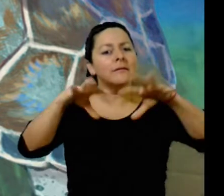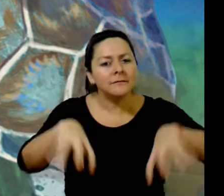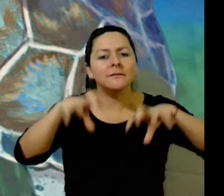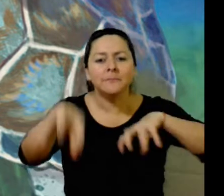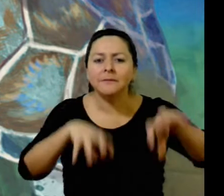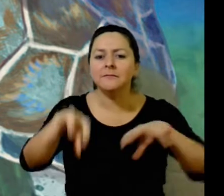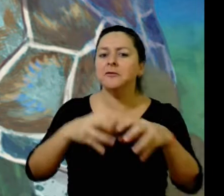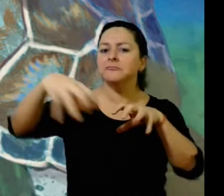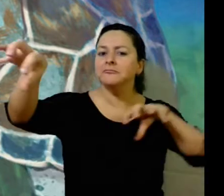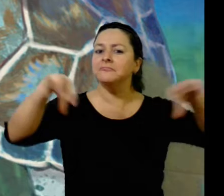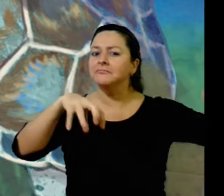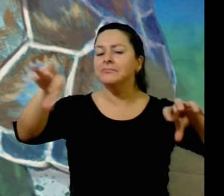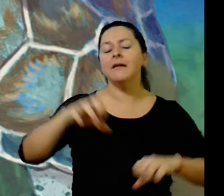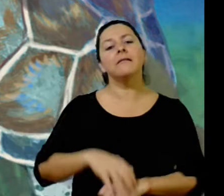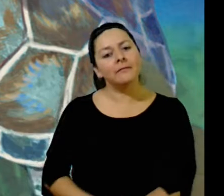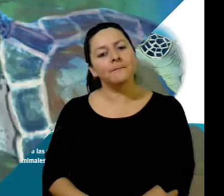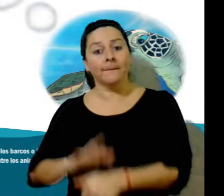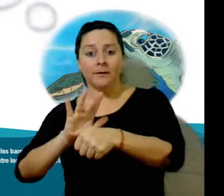travels, responds Honu.